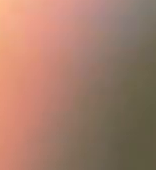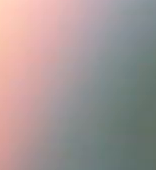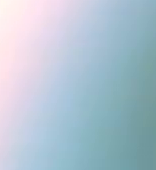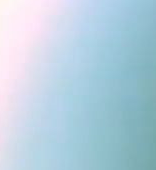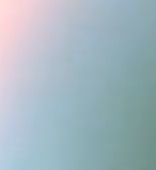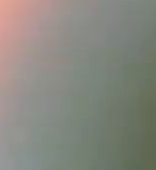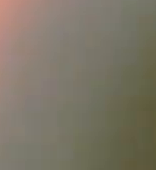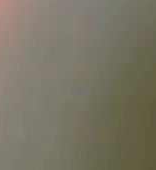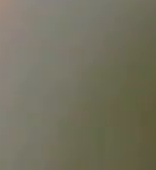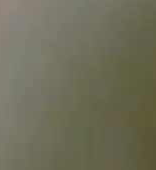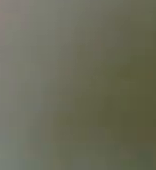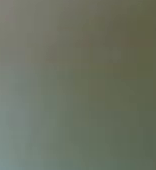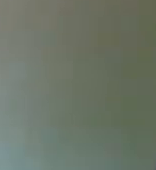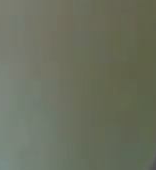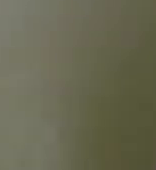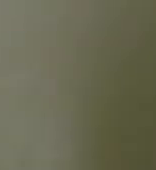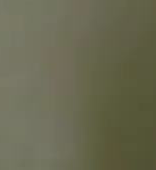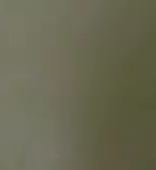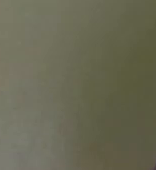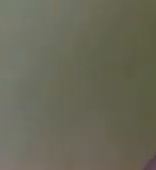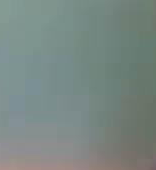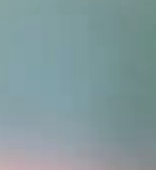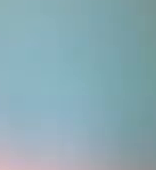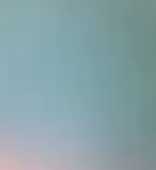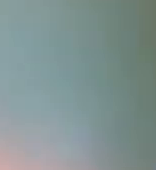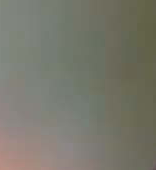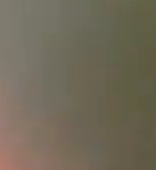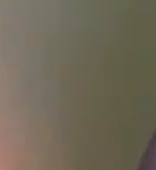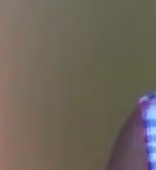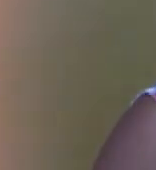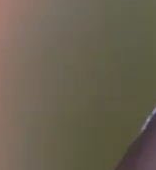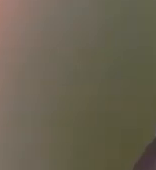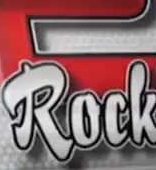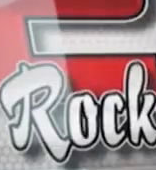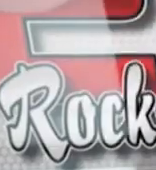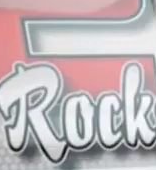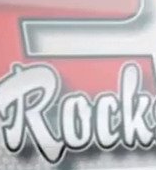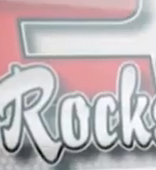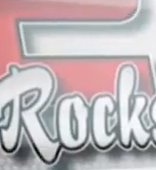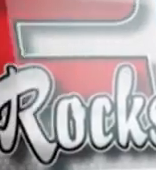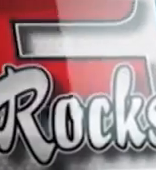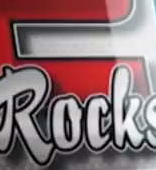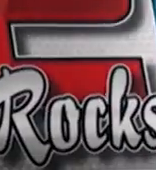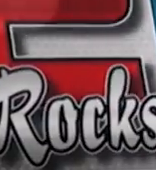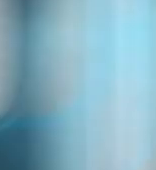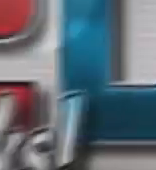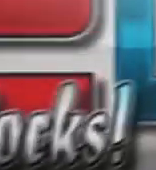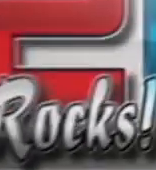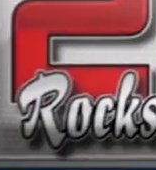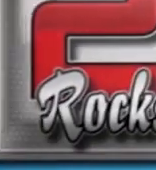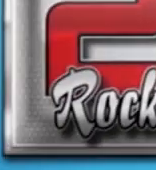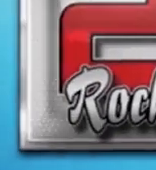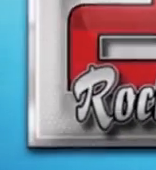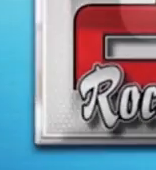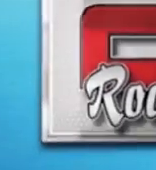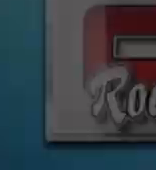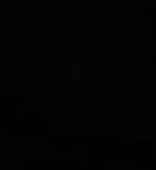Hi, I'm Asalika, and I'm from Wunikoka, and I love Today FM. Today FM rocks. Today's hit music on Today FM.